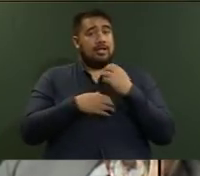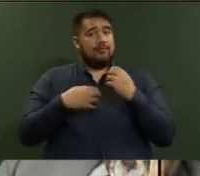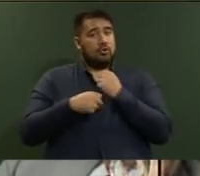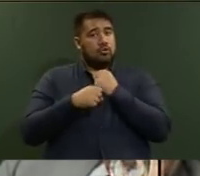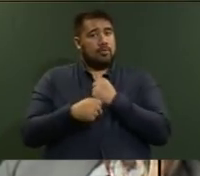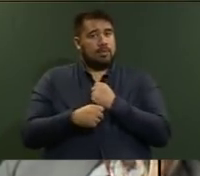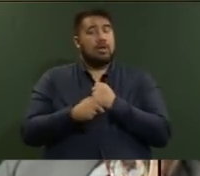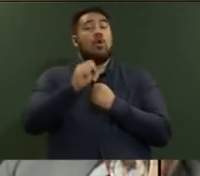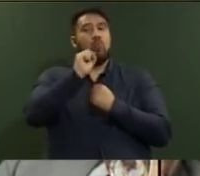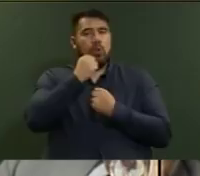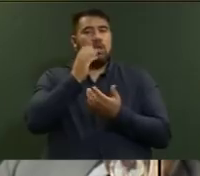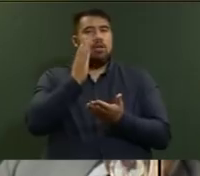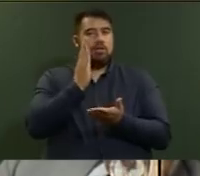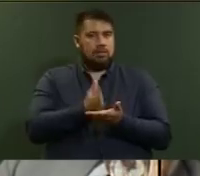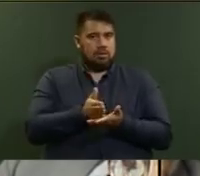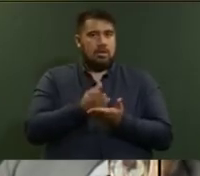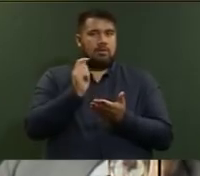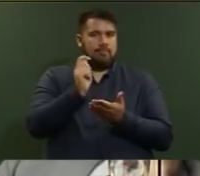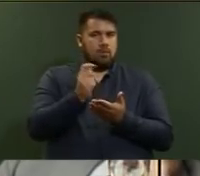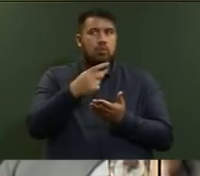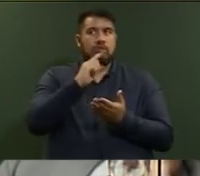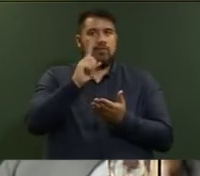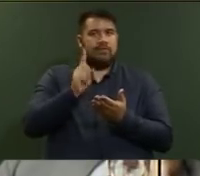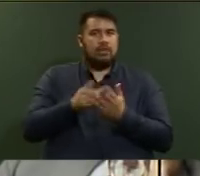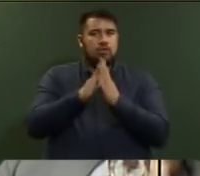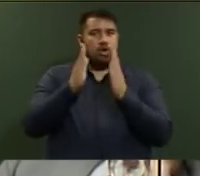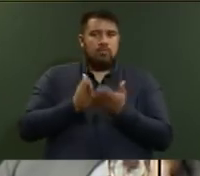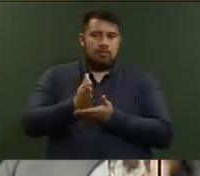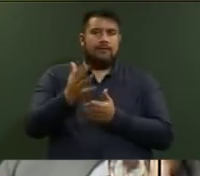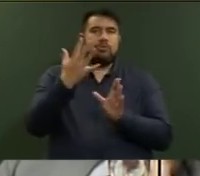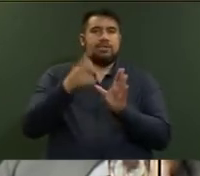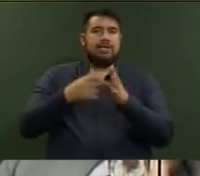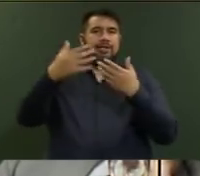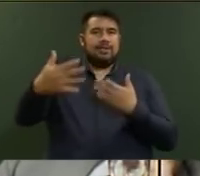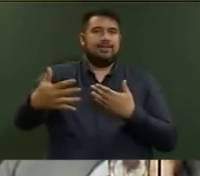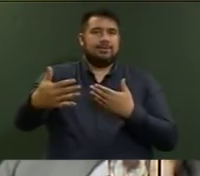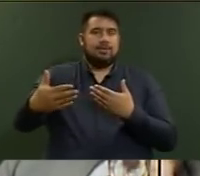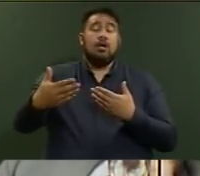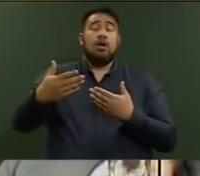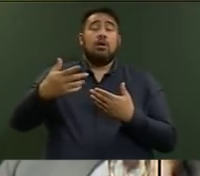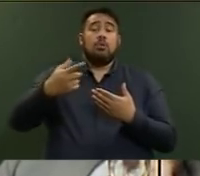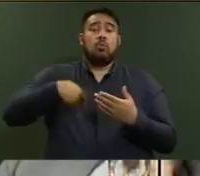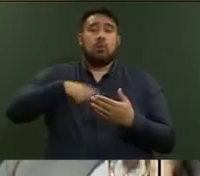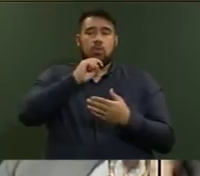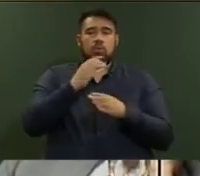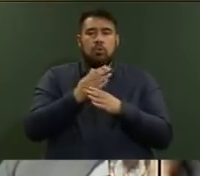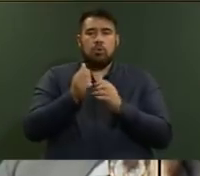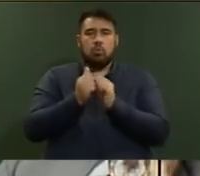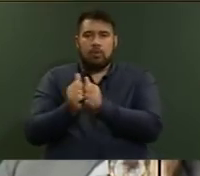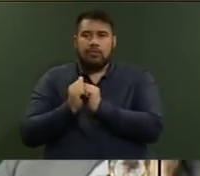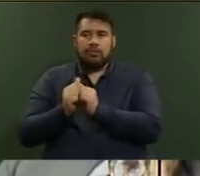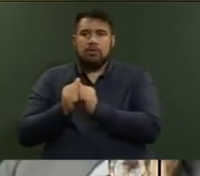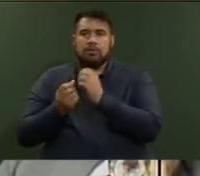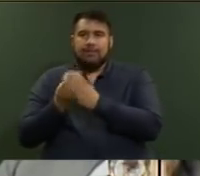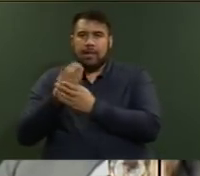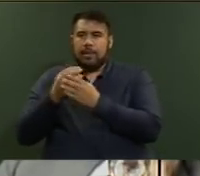building 100,000 affordable homes over ten years. We will be partnering with developers to ensure that that happens.